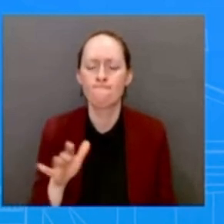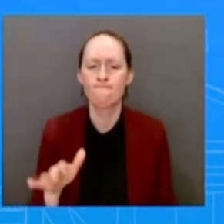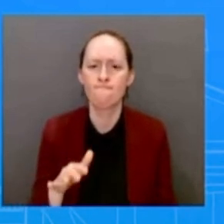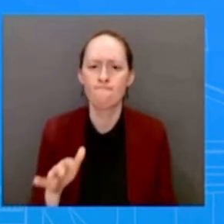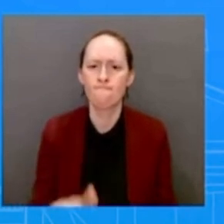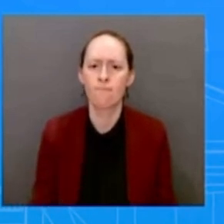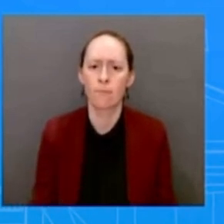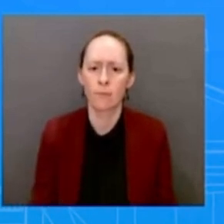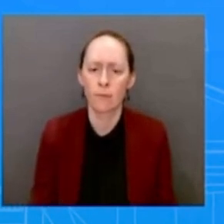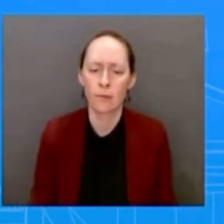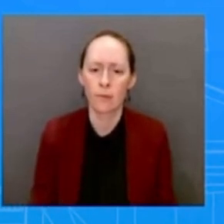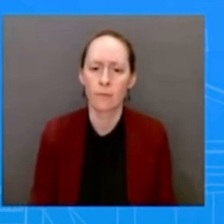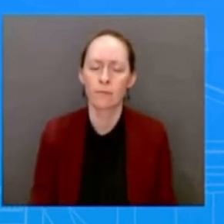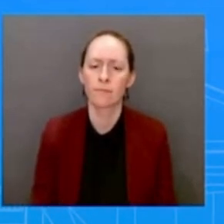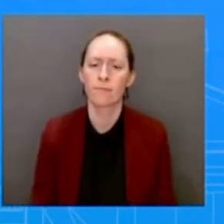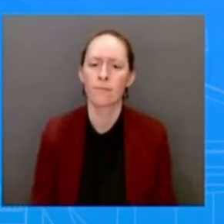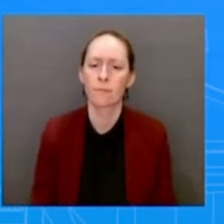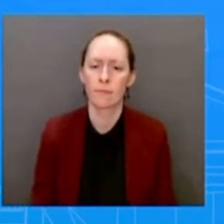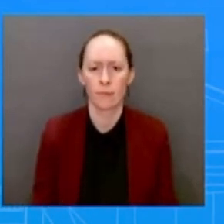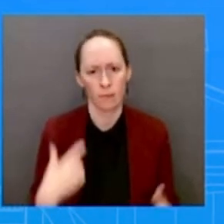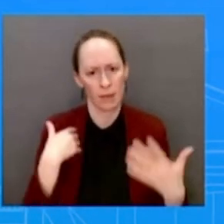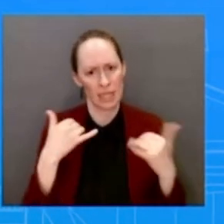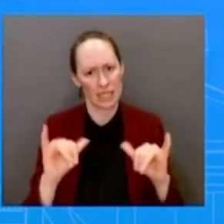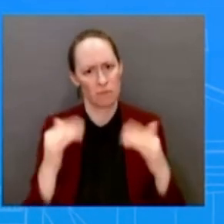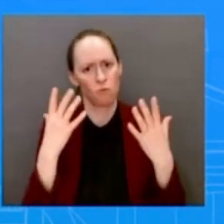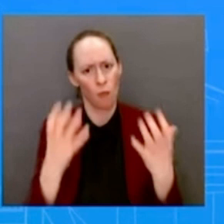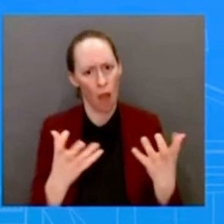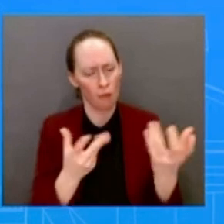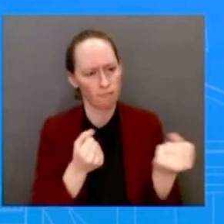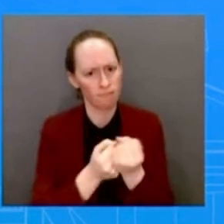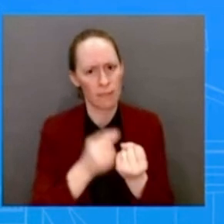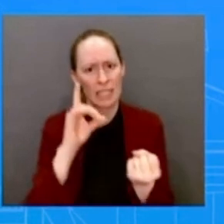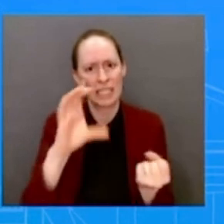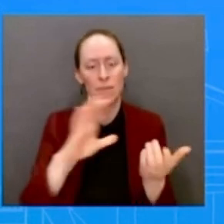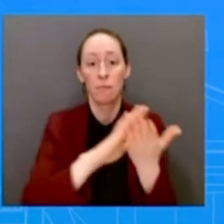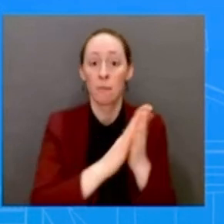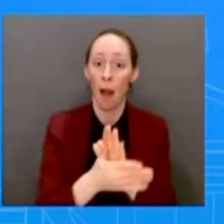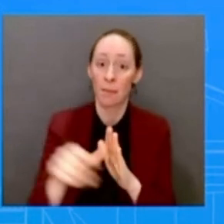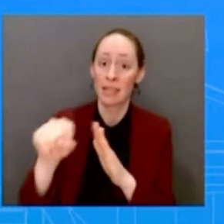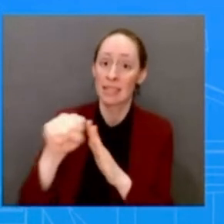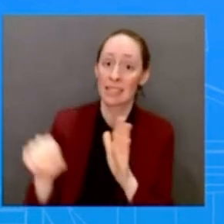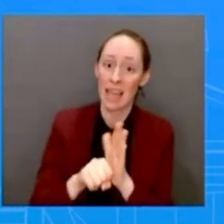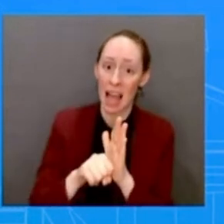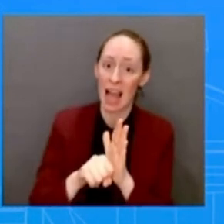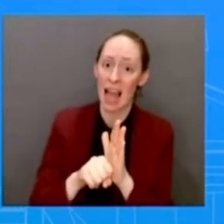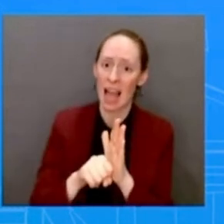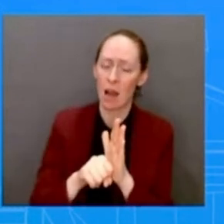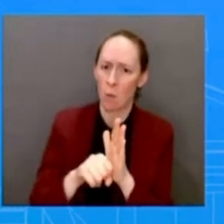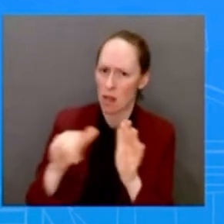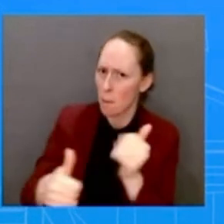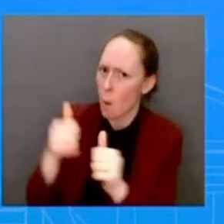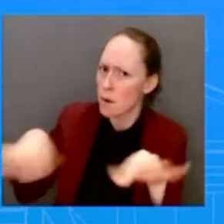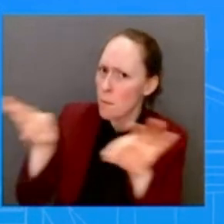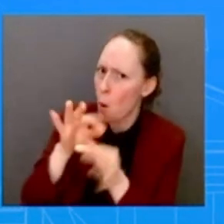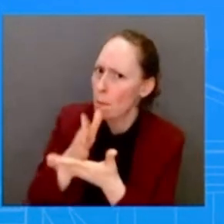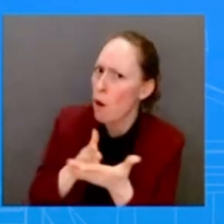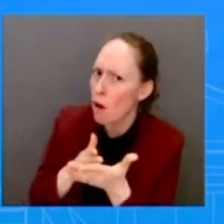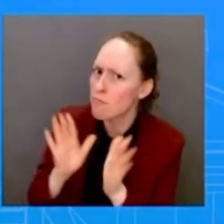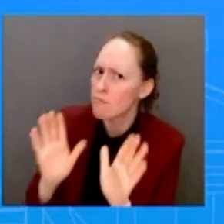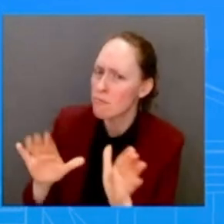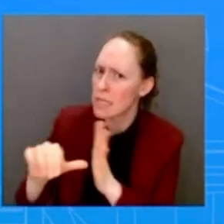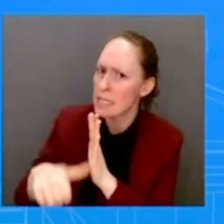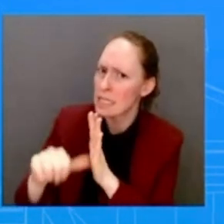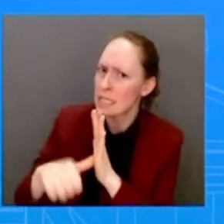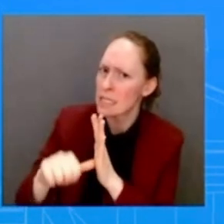That's what we did in the SAP. And that was what was the most important thing that we believed. There was no veto threat in the SAP. There really wasn't.